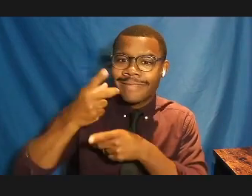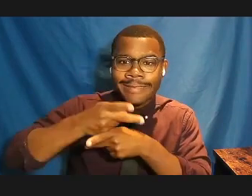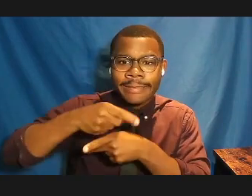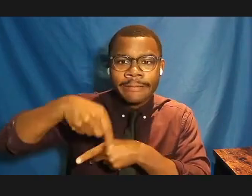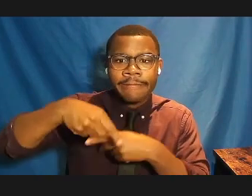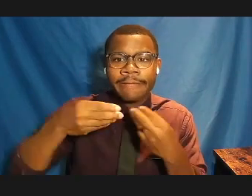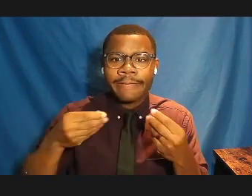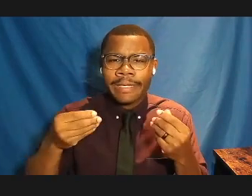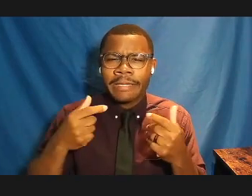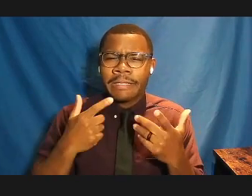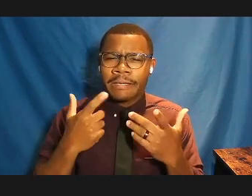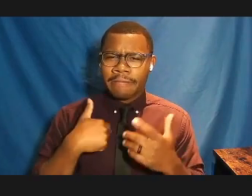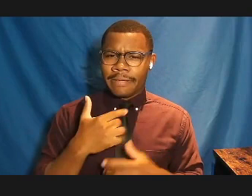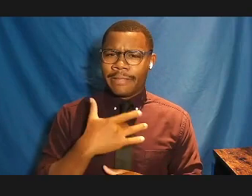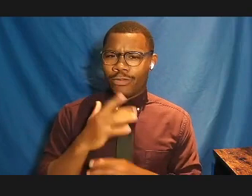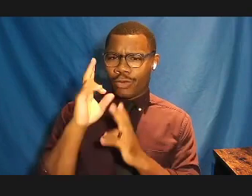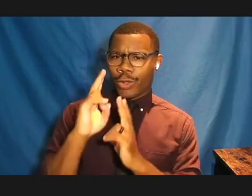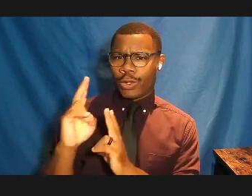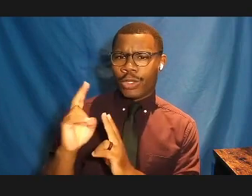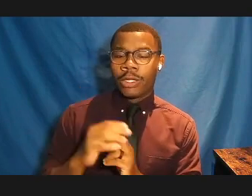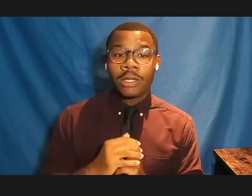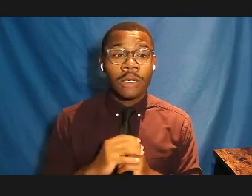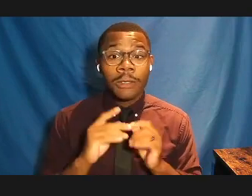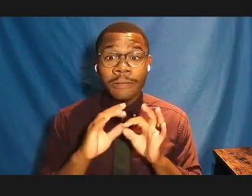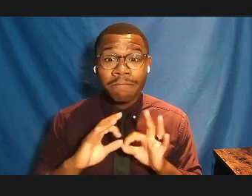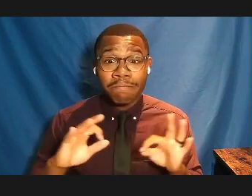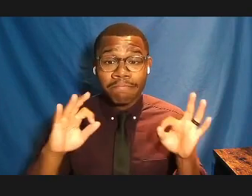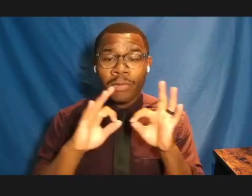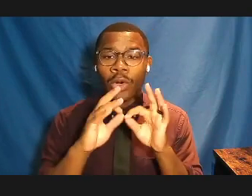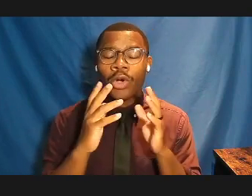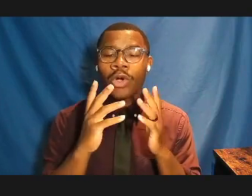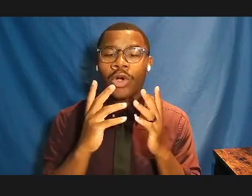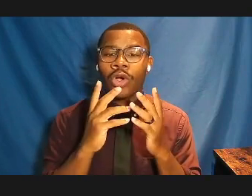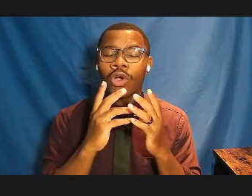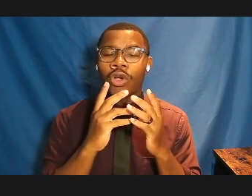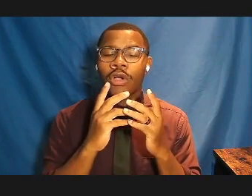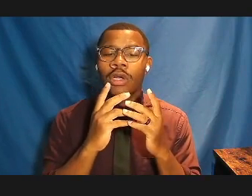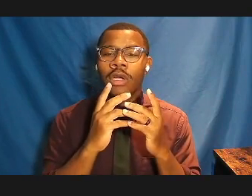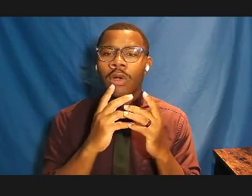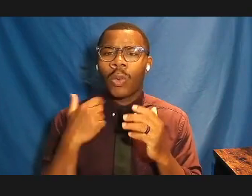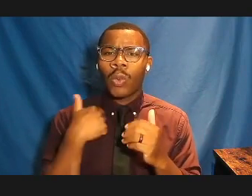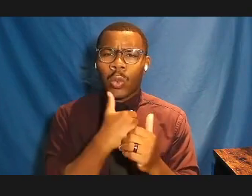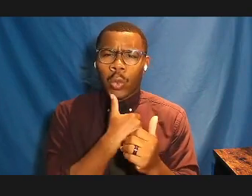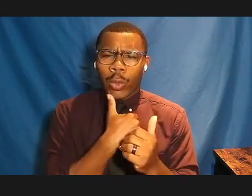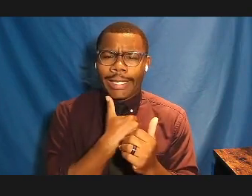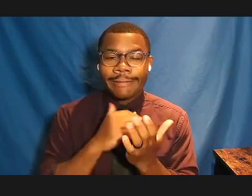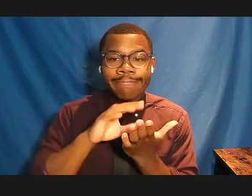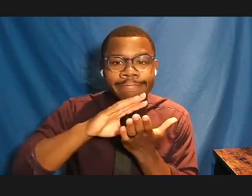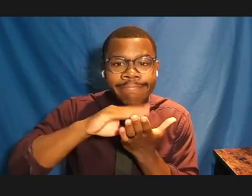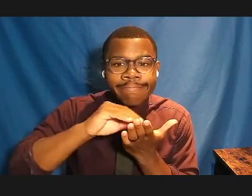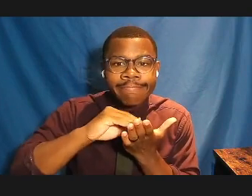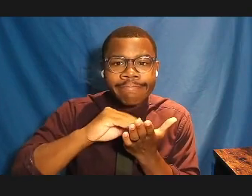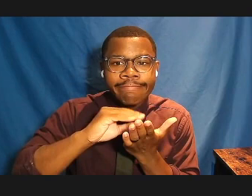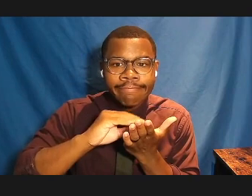It's really good to be really well informed about what's happened over time. But I've noticed